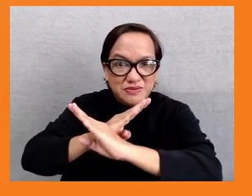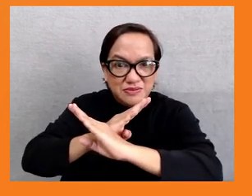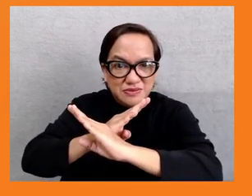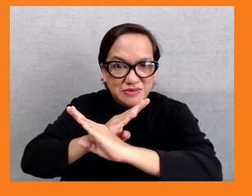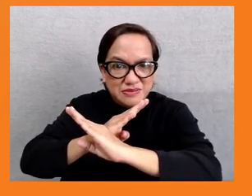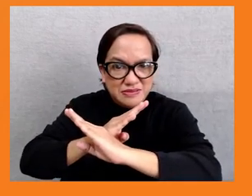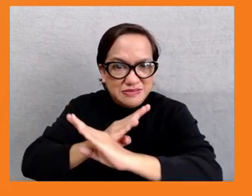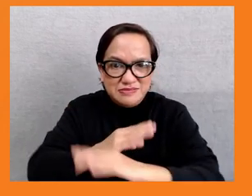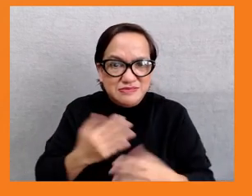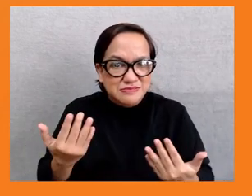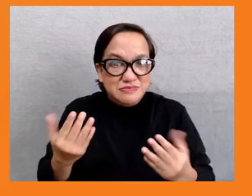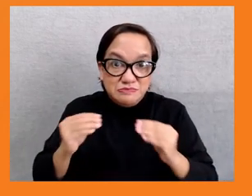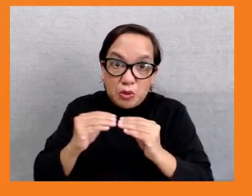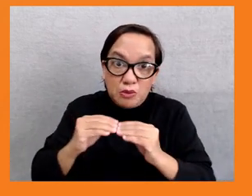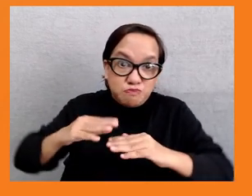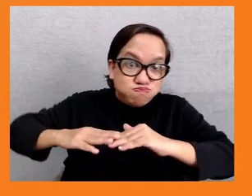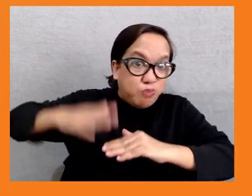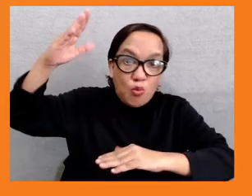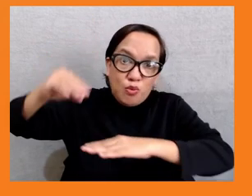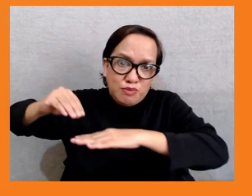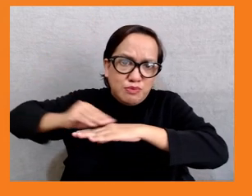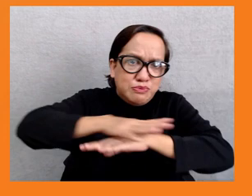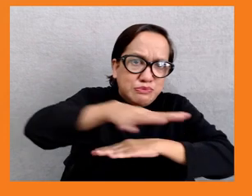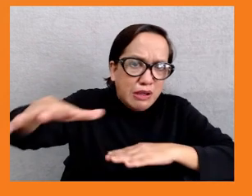and in particular, income inequality. Next slide, please.